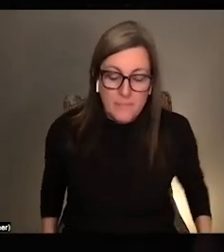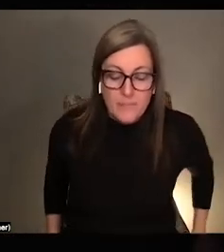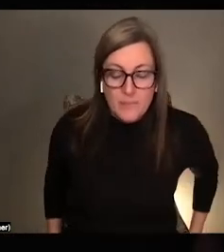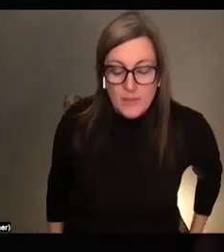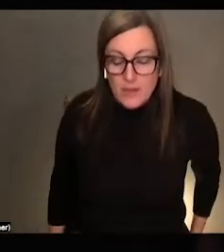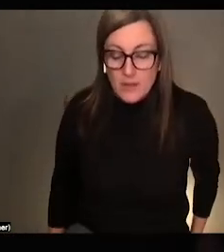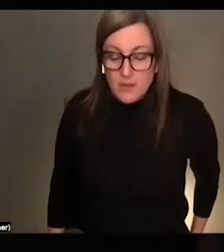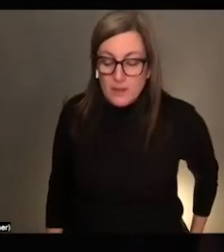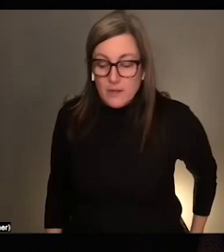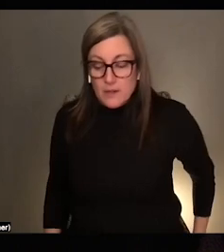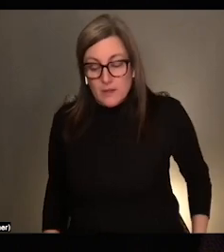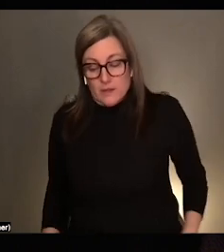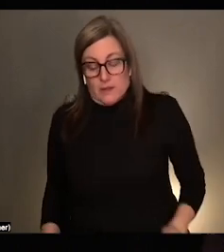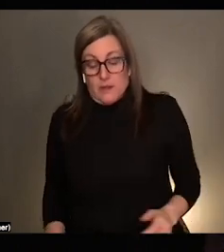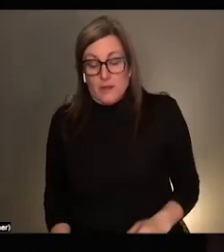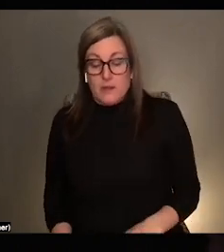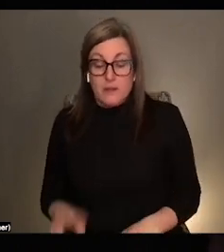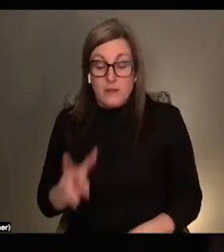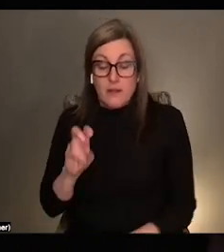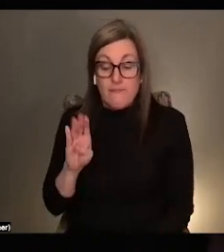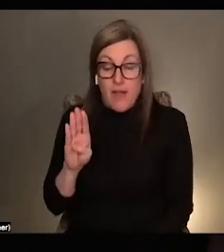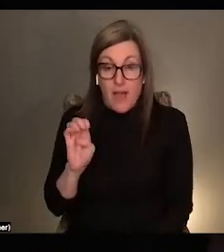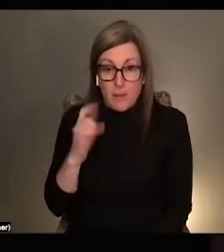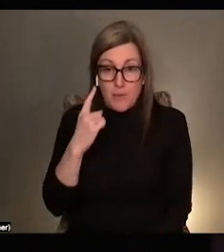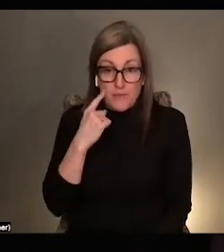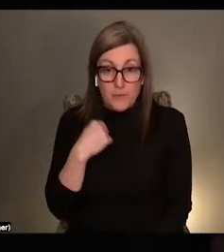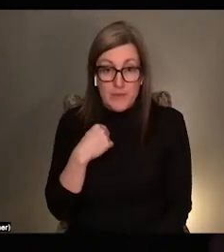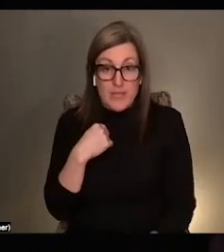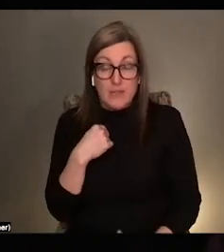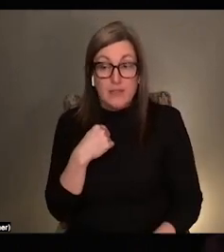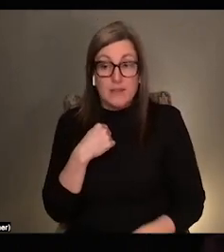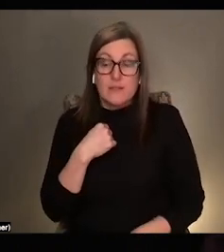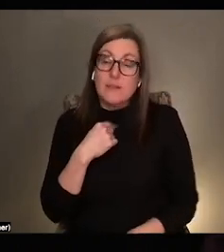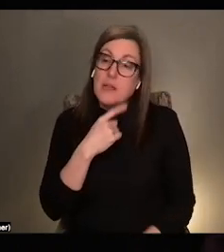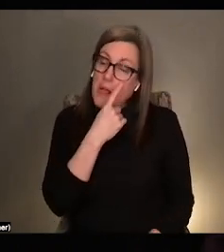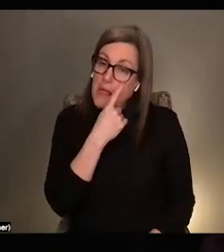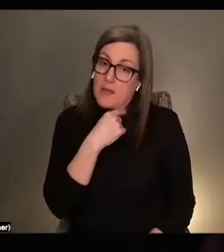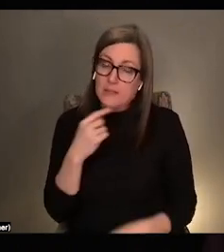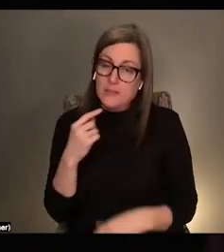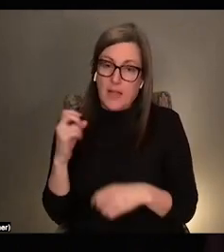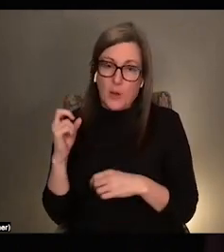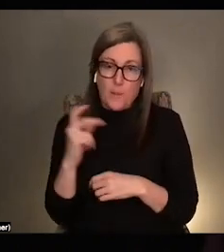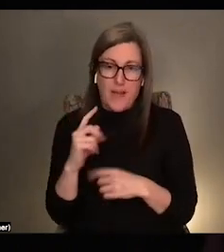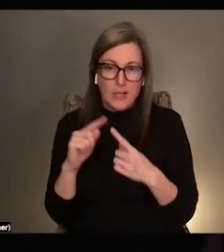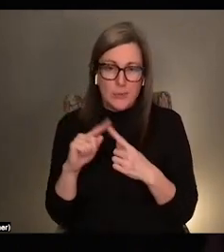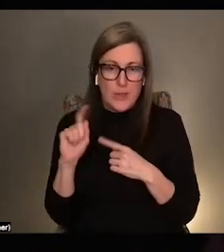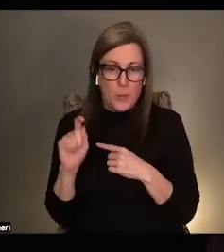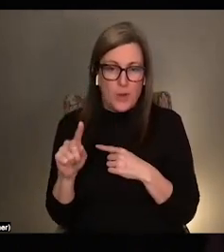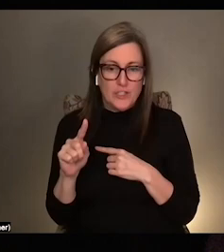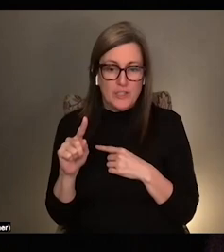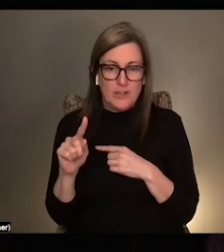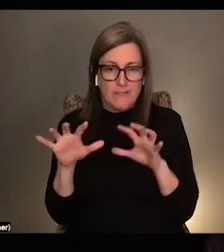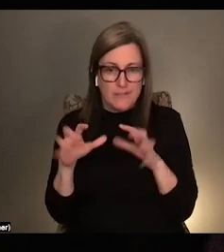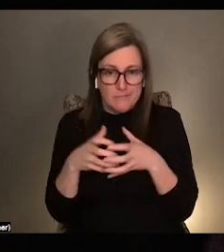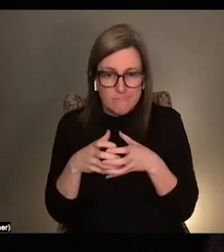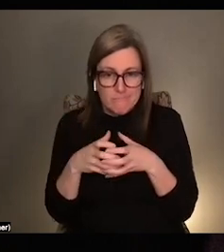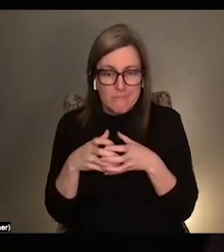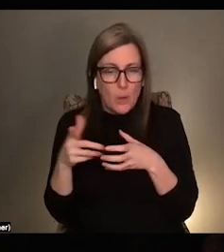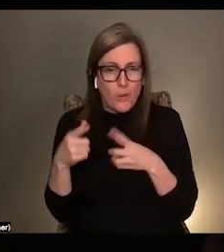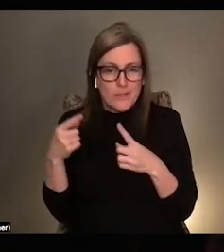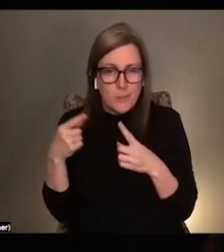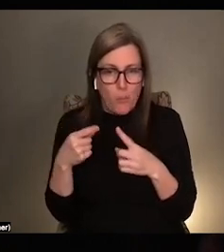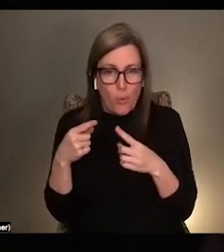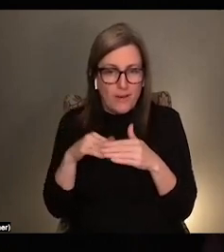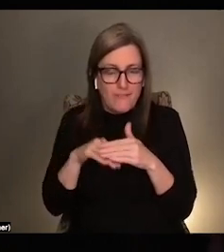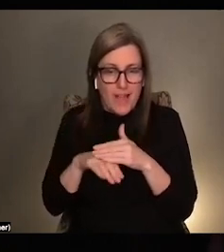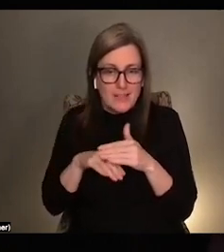vibe for me is like, I guess when I think about vibe, it like brings me back to this question of collectivity and like, what is the point of access? Which